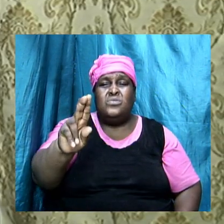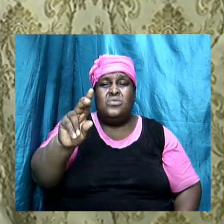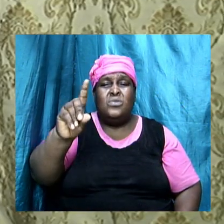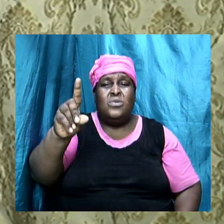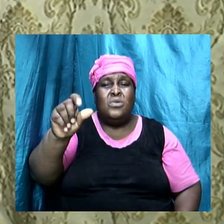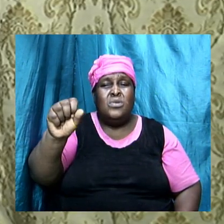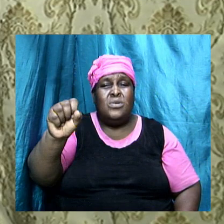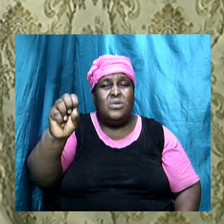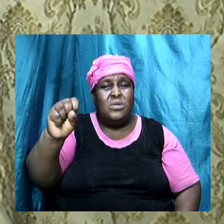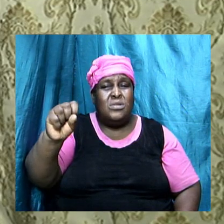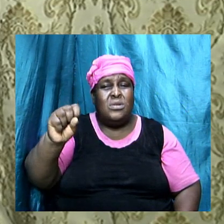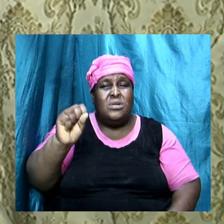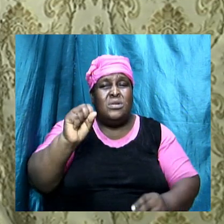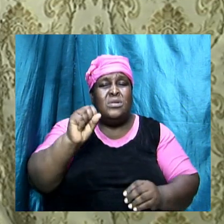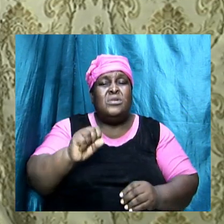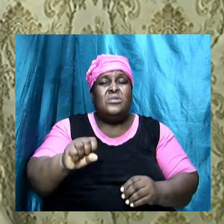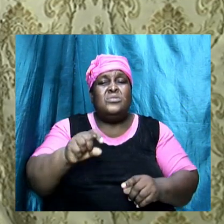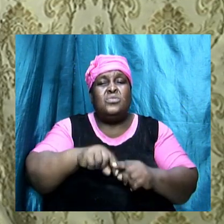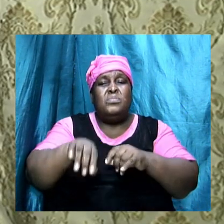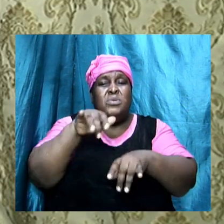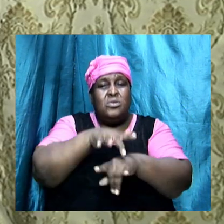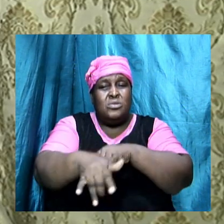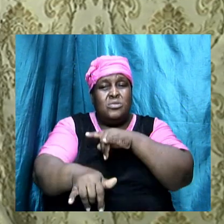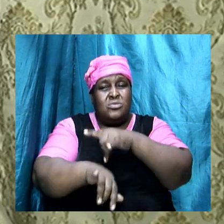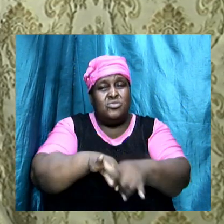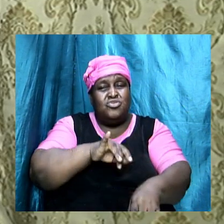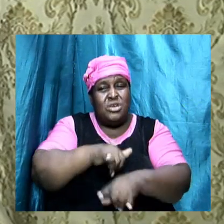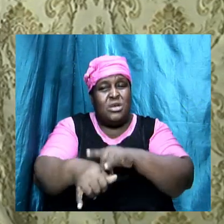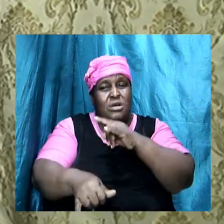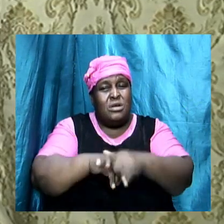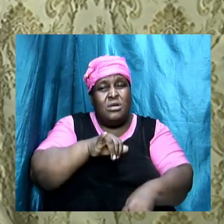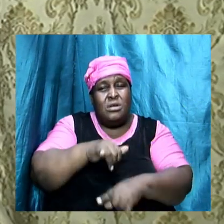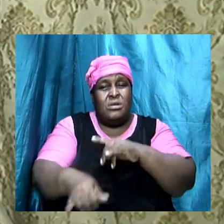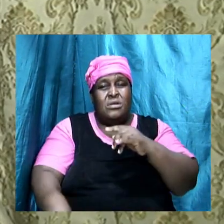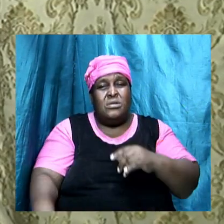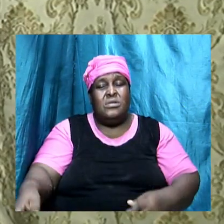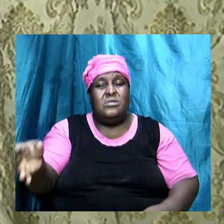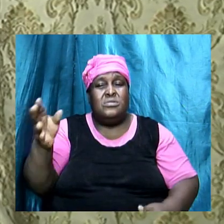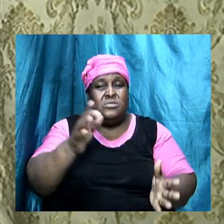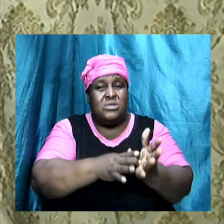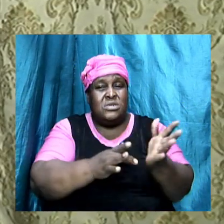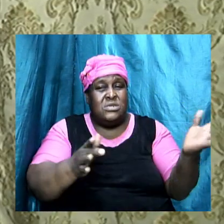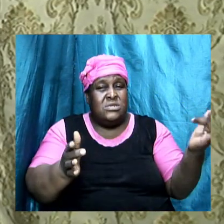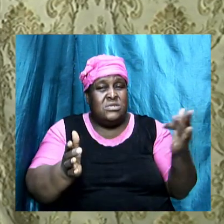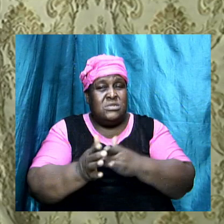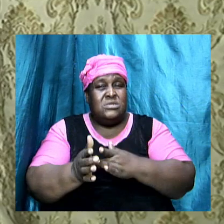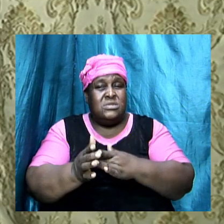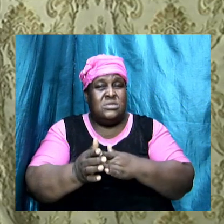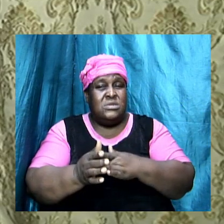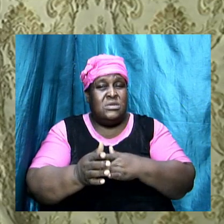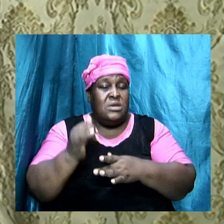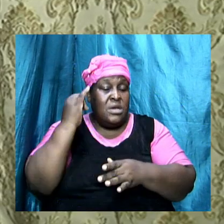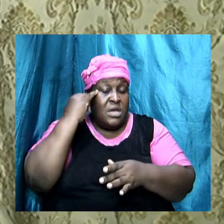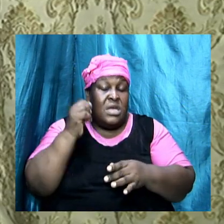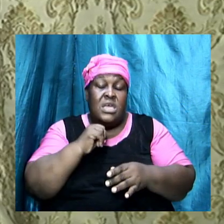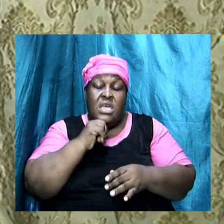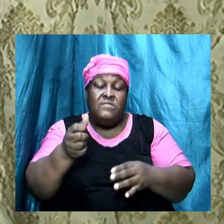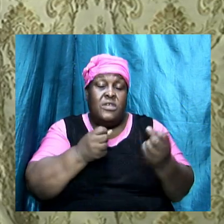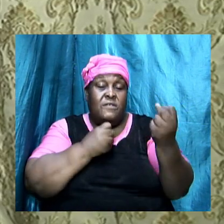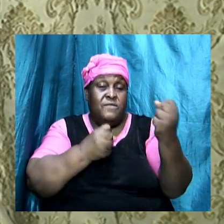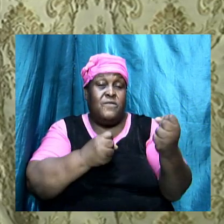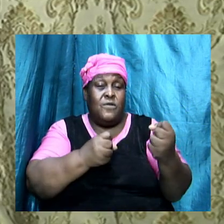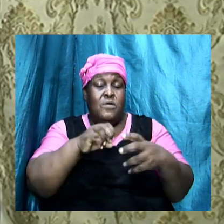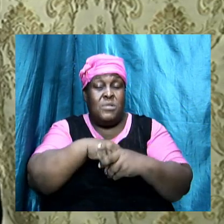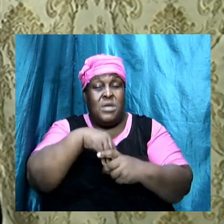and so he will put it in our hearts and our minds, amen, and if we are not standing, and if we are not firm in our